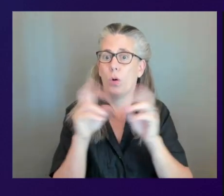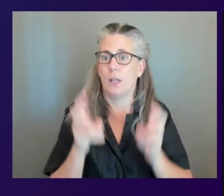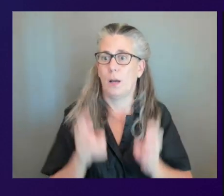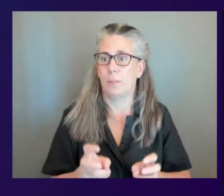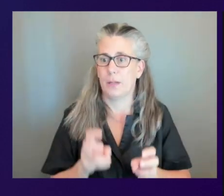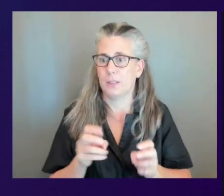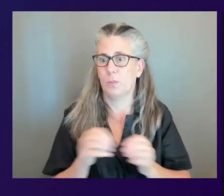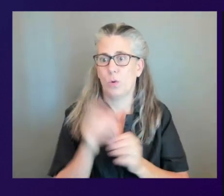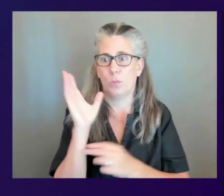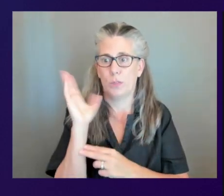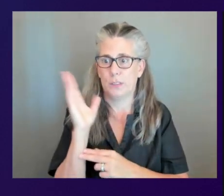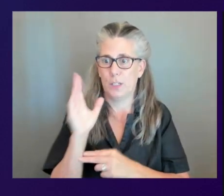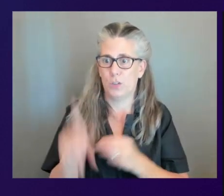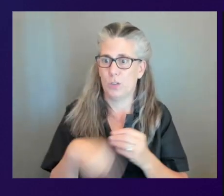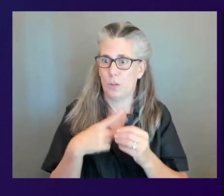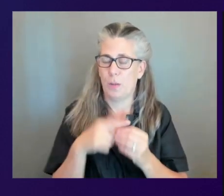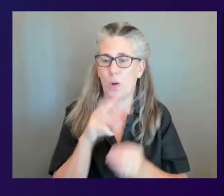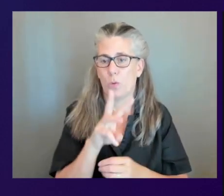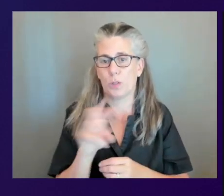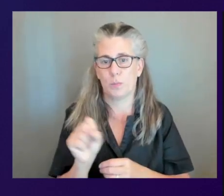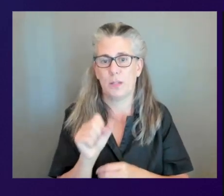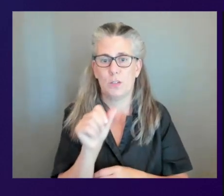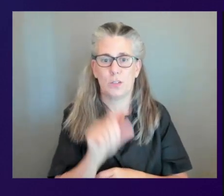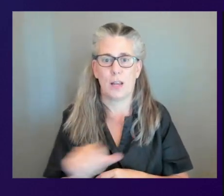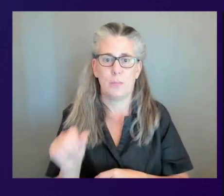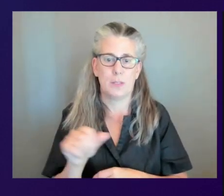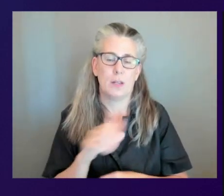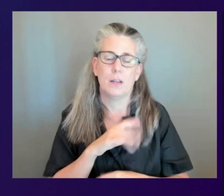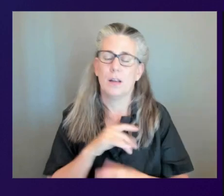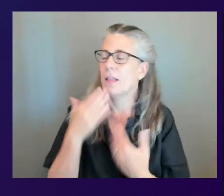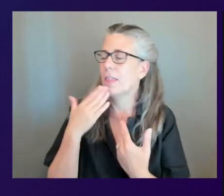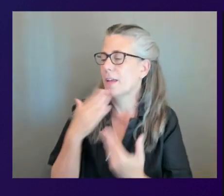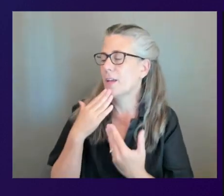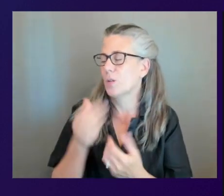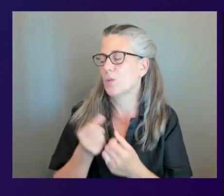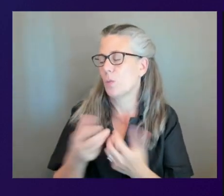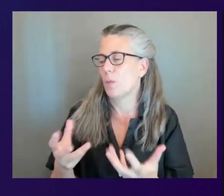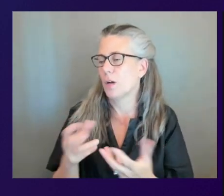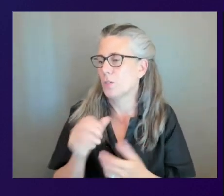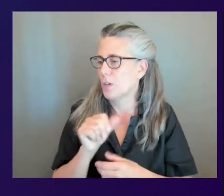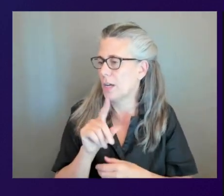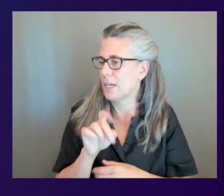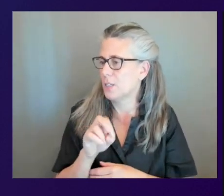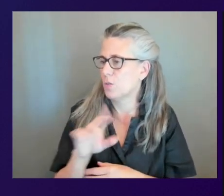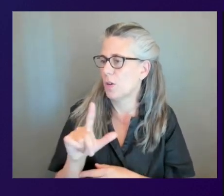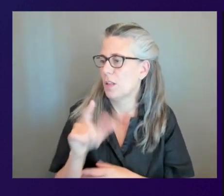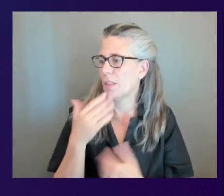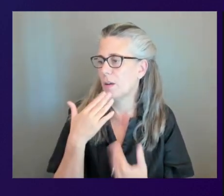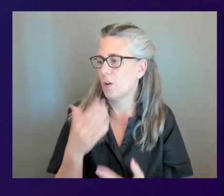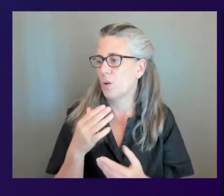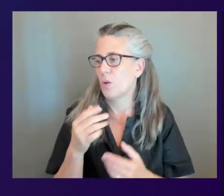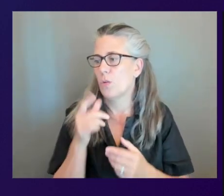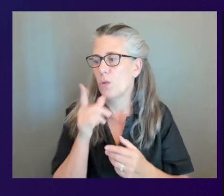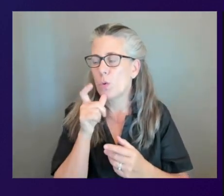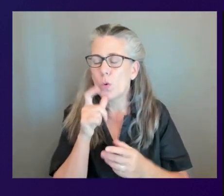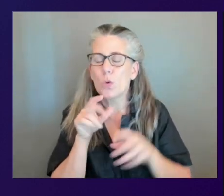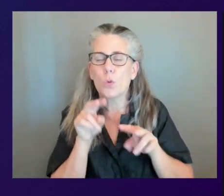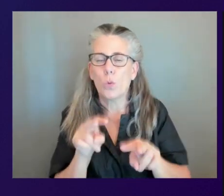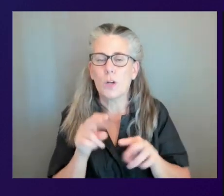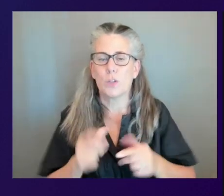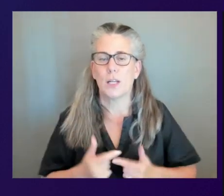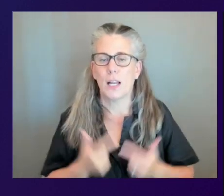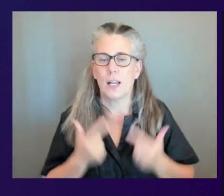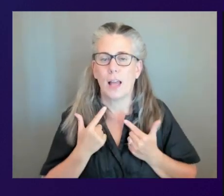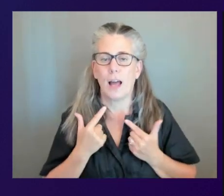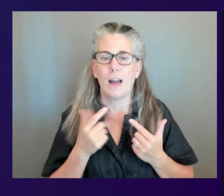we've got today absolutely thank you so much asriel thank you so much to all of our friends watching live stay tuned for more from euc innovation day